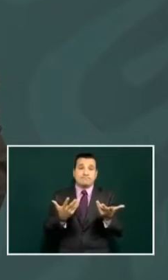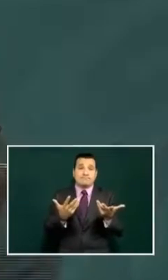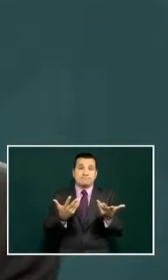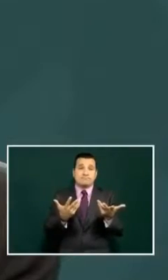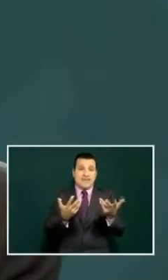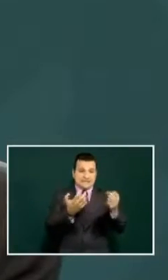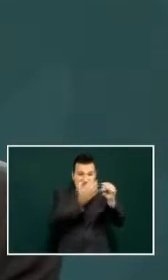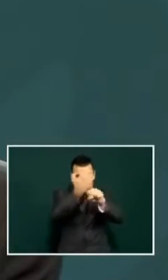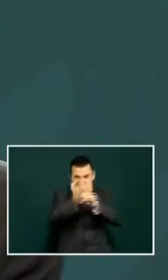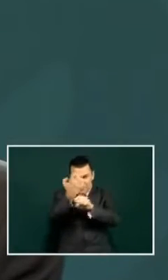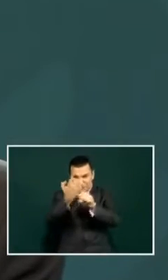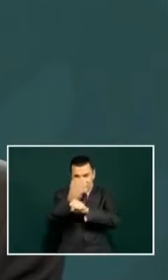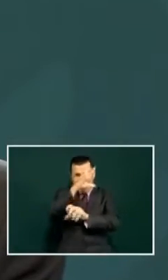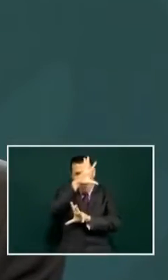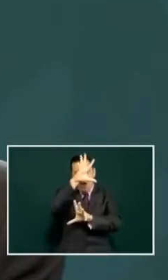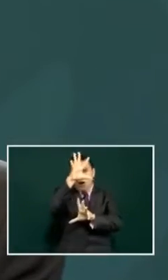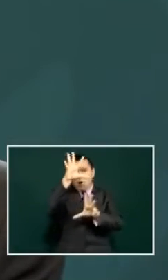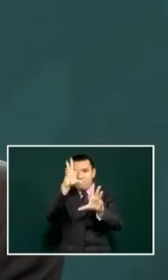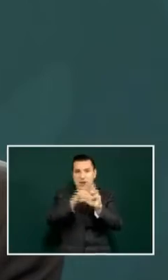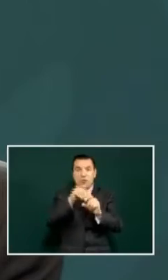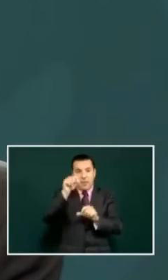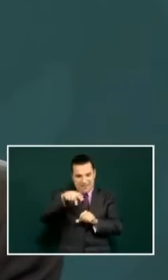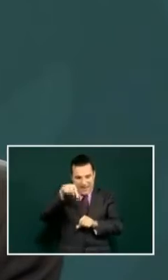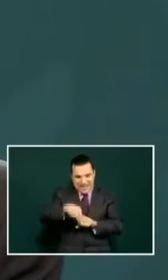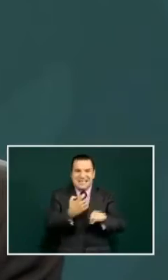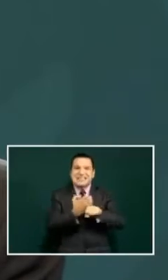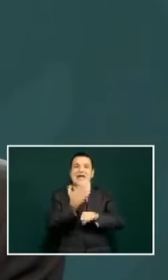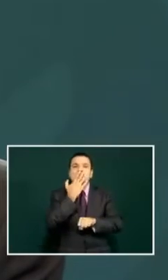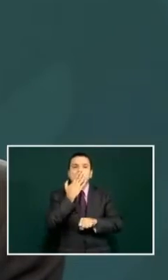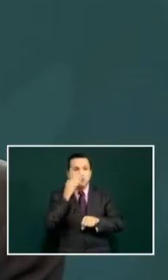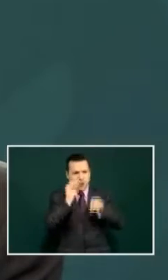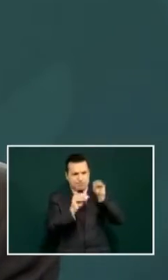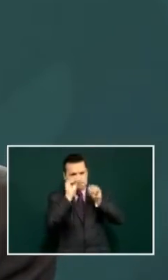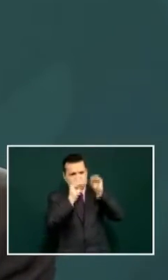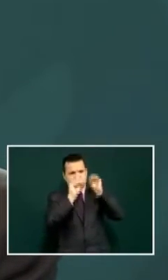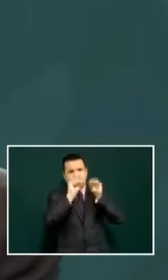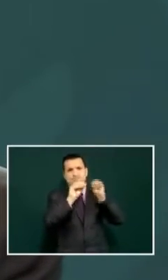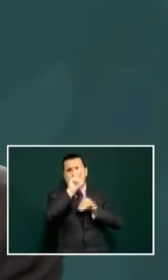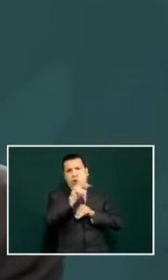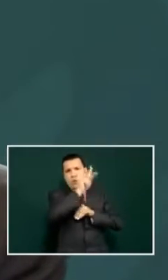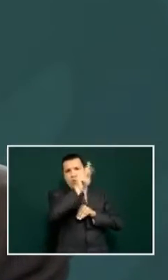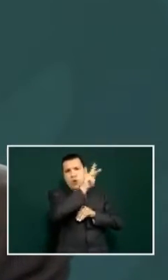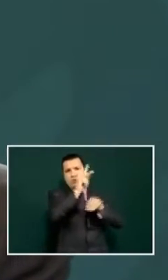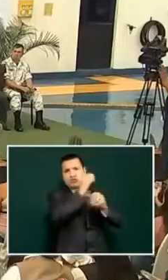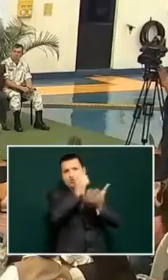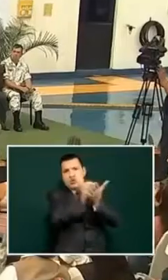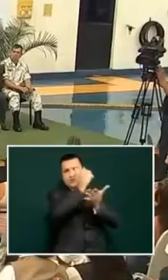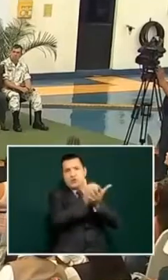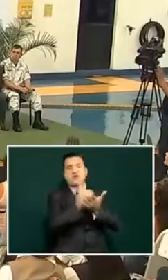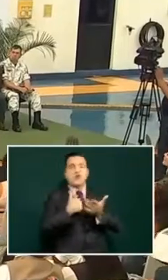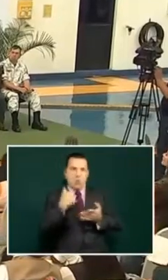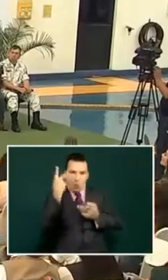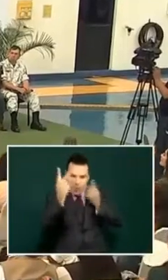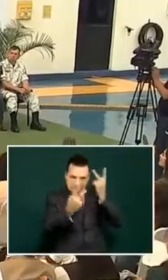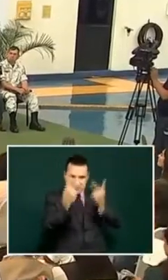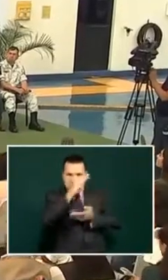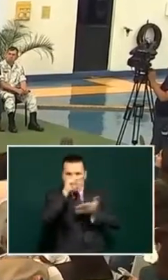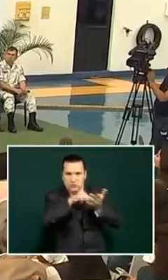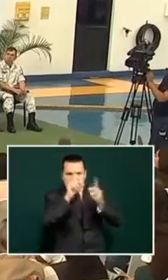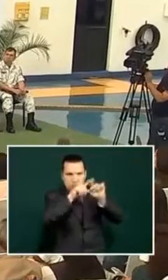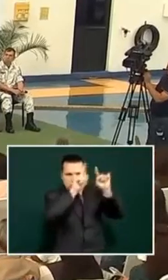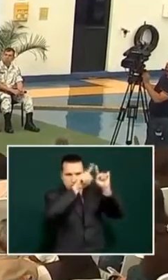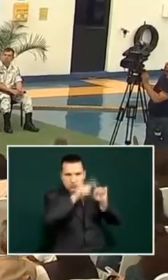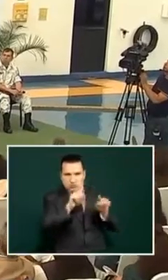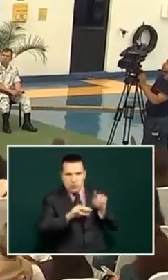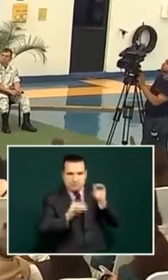I will be in all the regions of the state so it's not